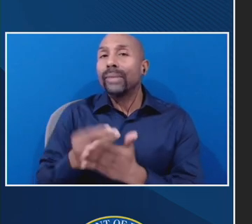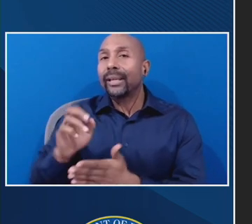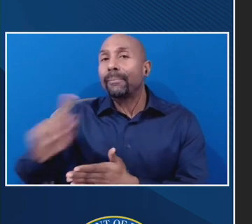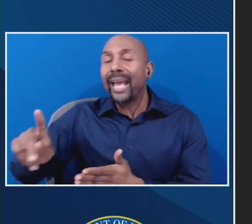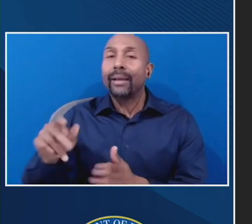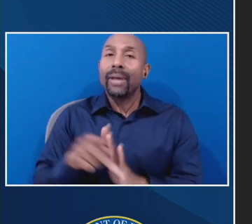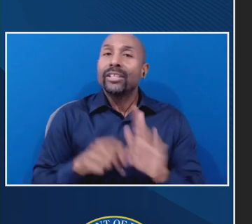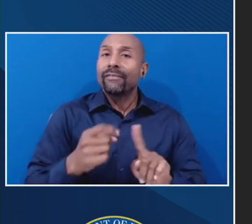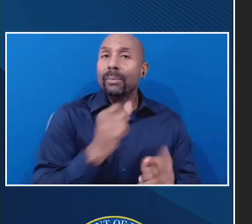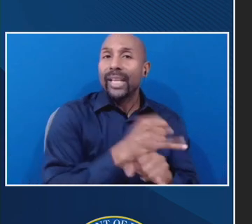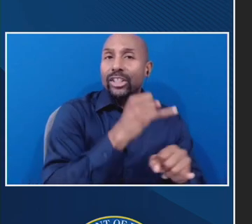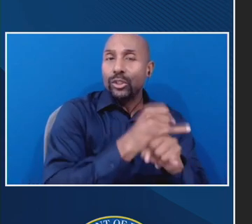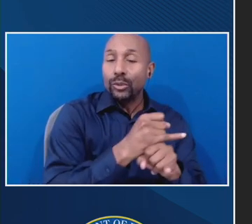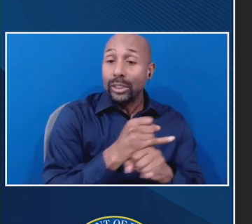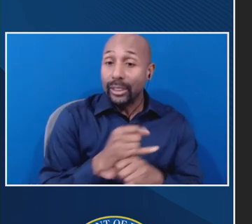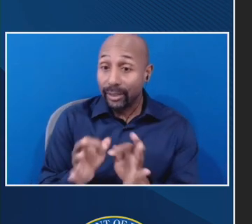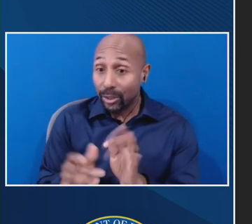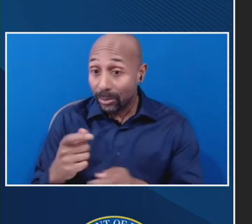Okay. Joe.